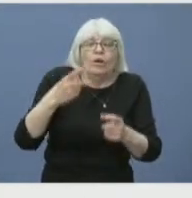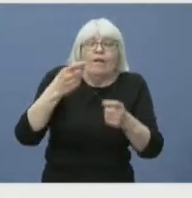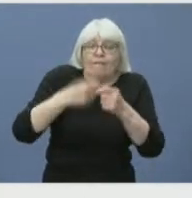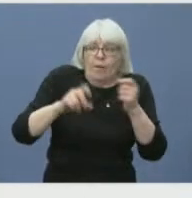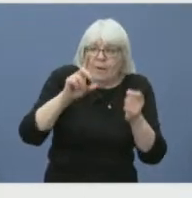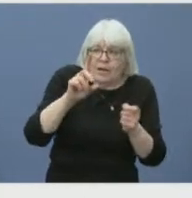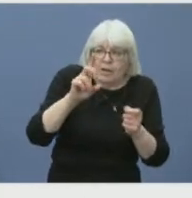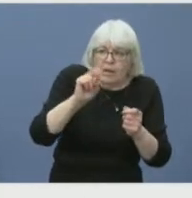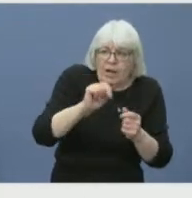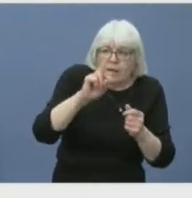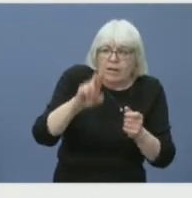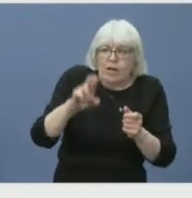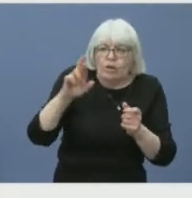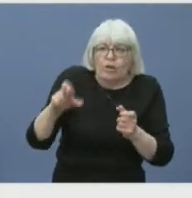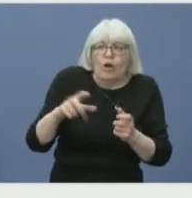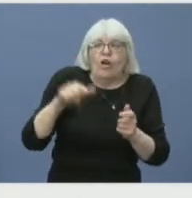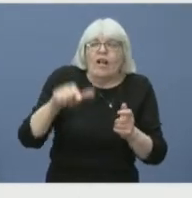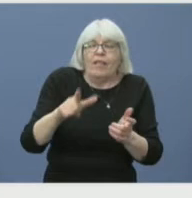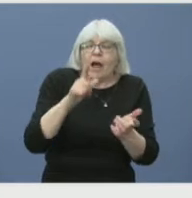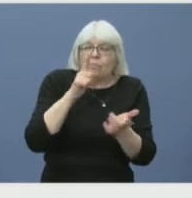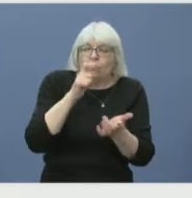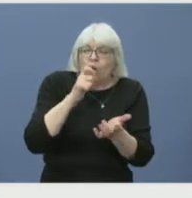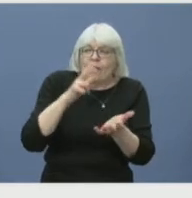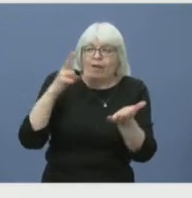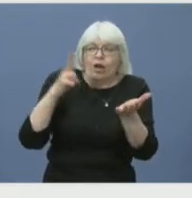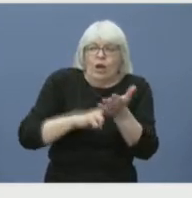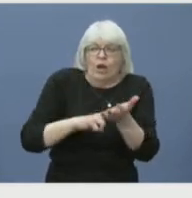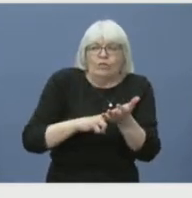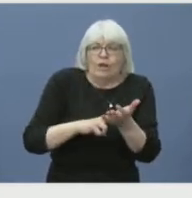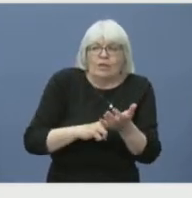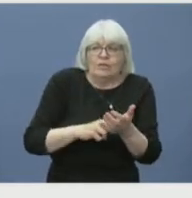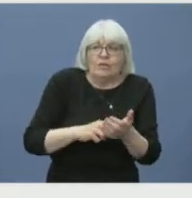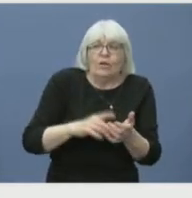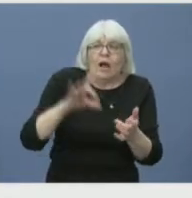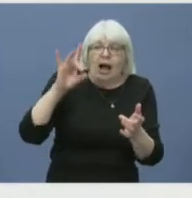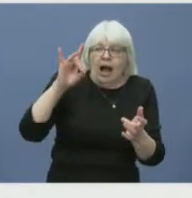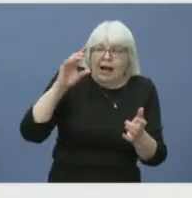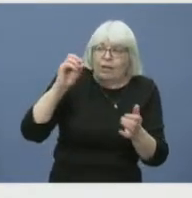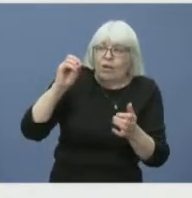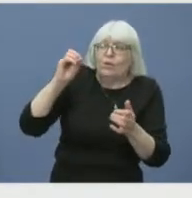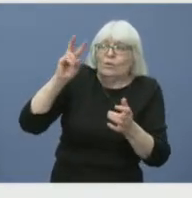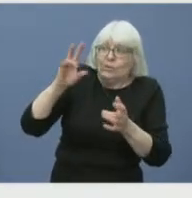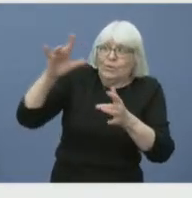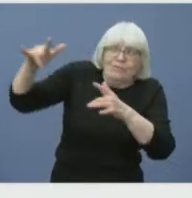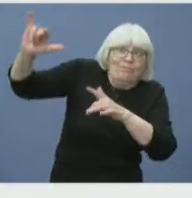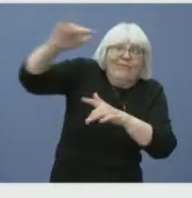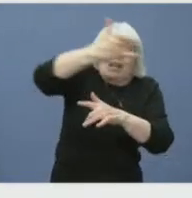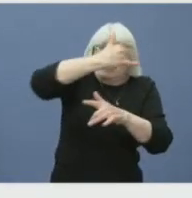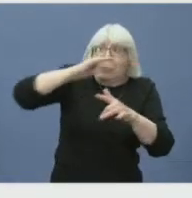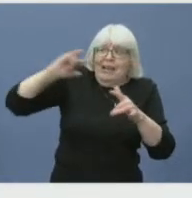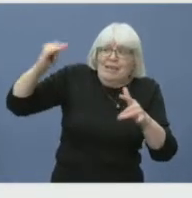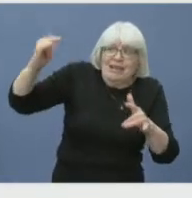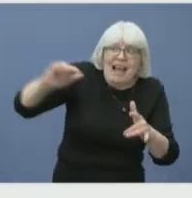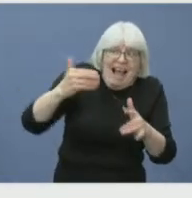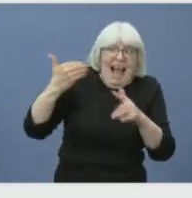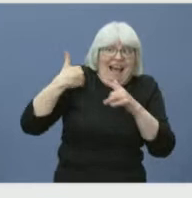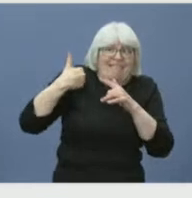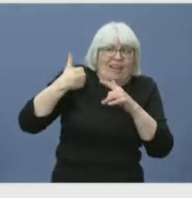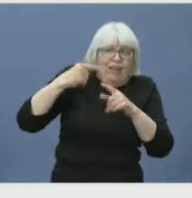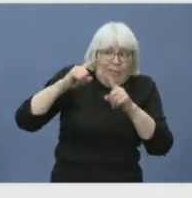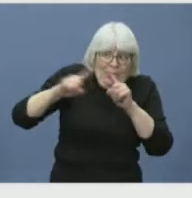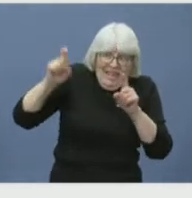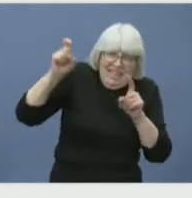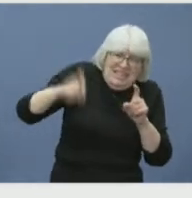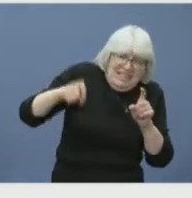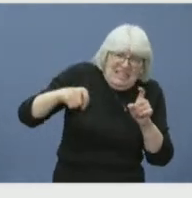And the 802 air tankers out of New Brunswick are available, but we don't expect to need them. There's probably